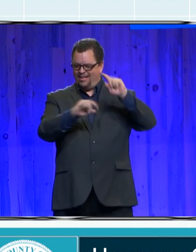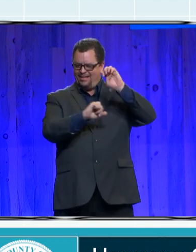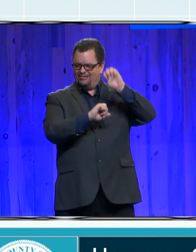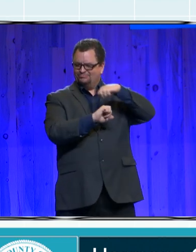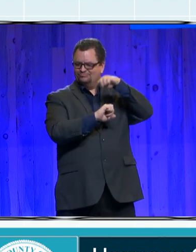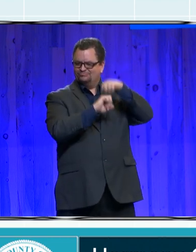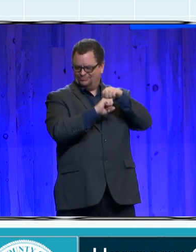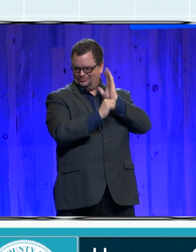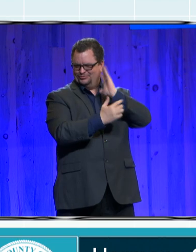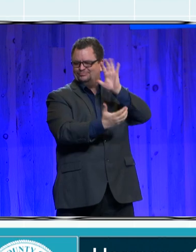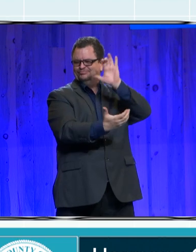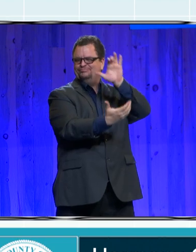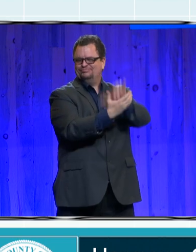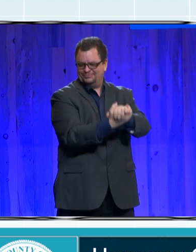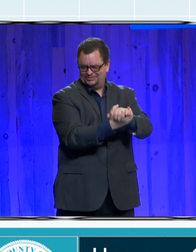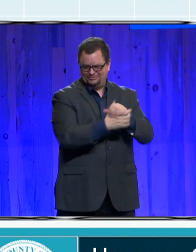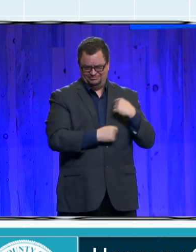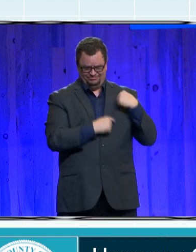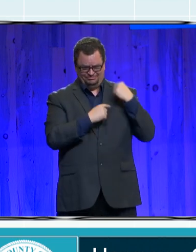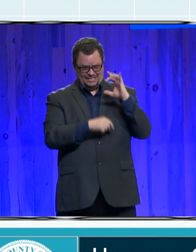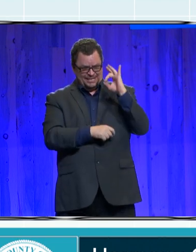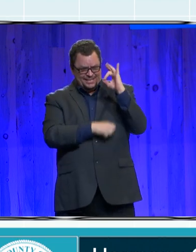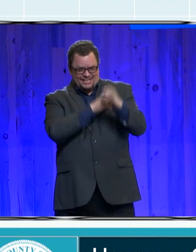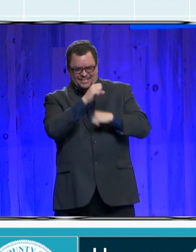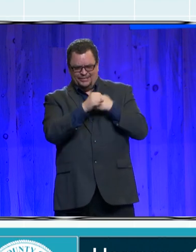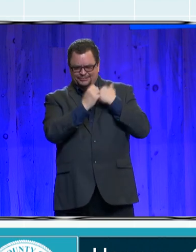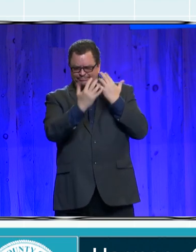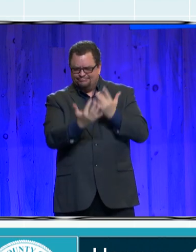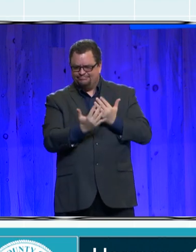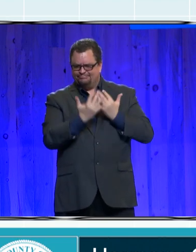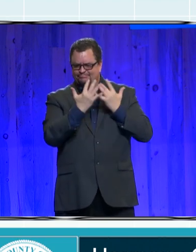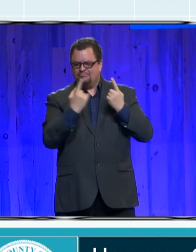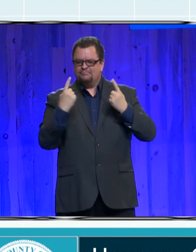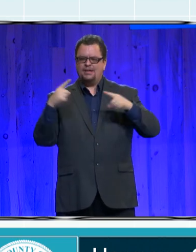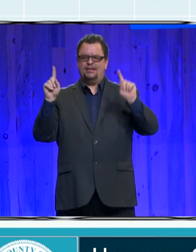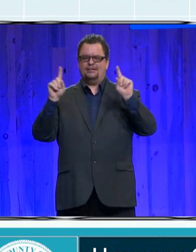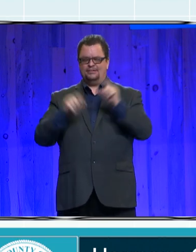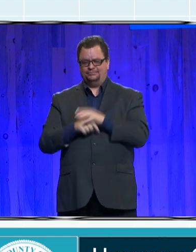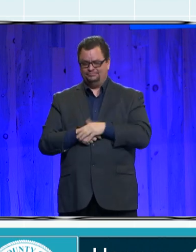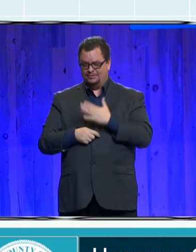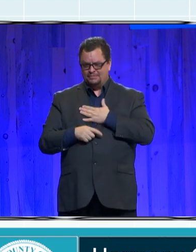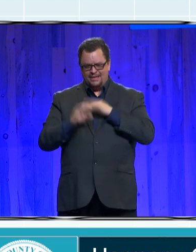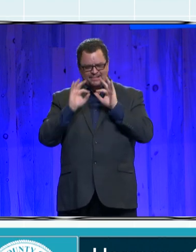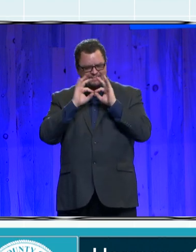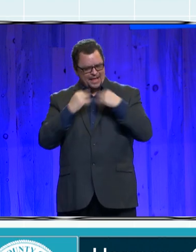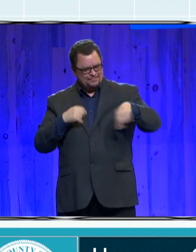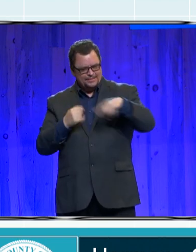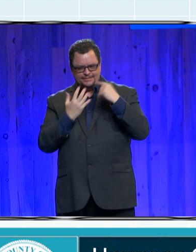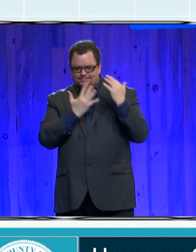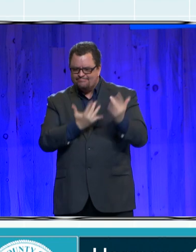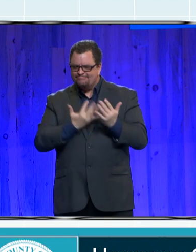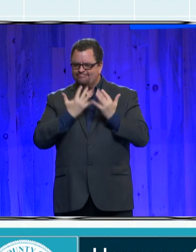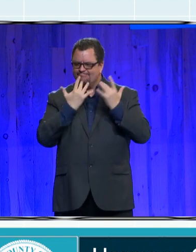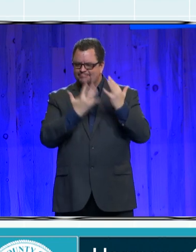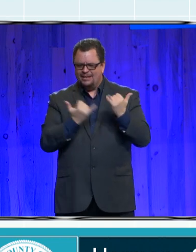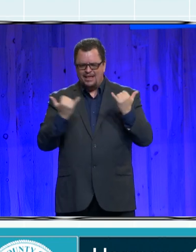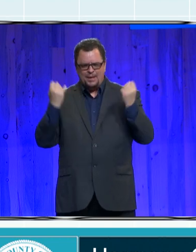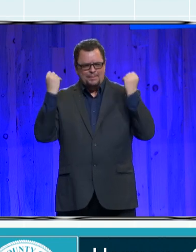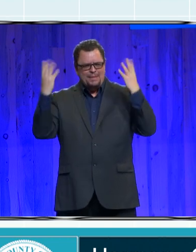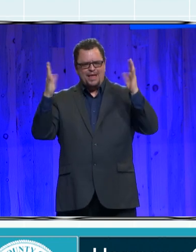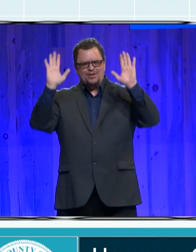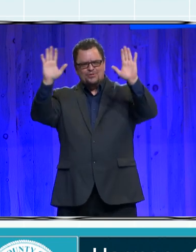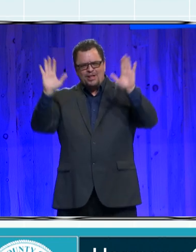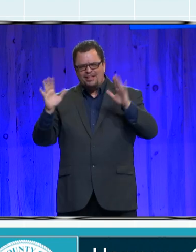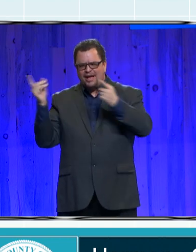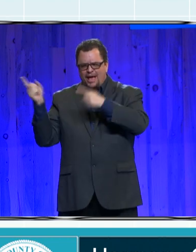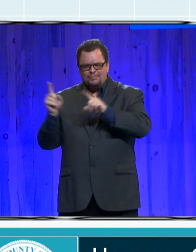And things have turned out great for my family and I. And thanks to Hope and Home and their partnership with El Paso County, I wouldn't be here today.